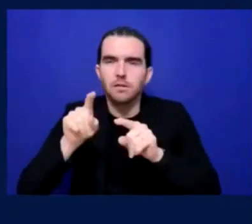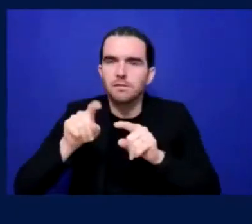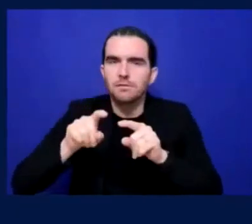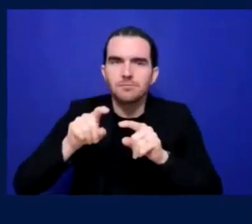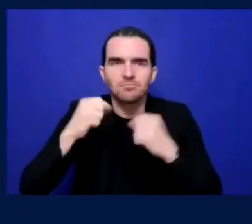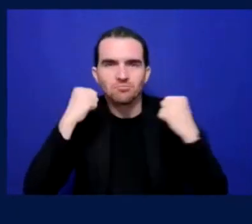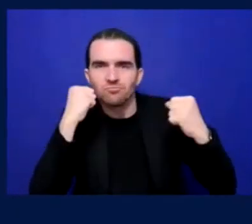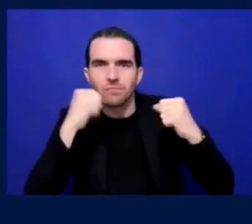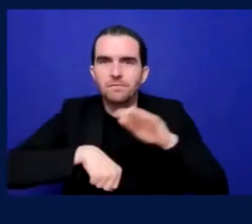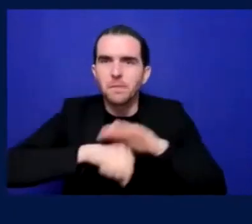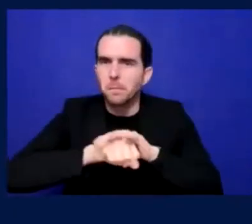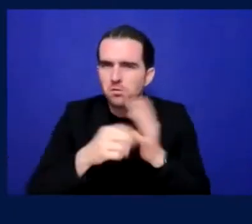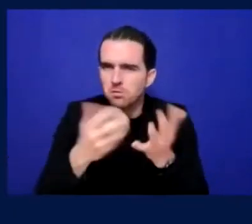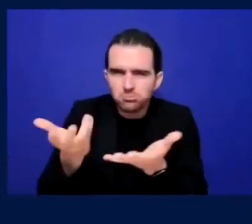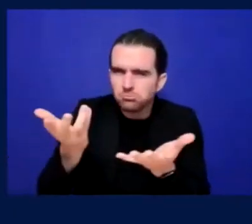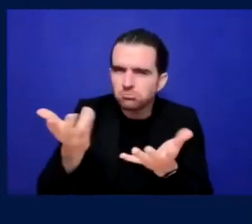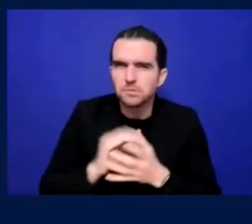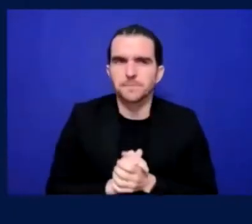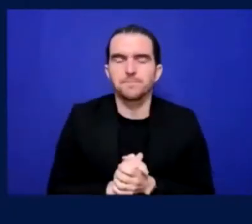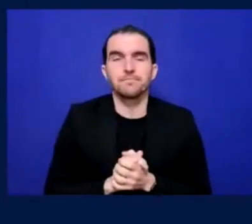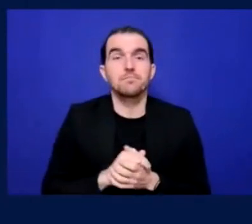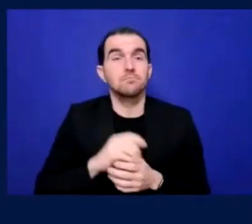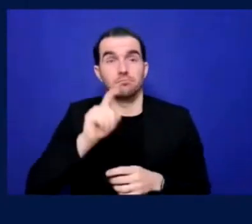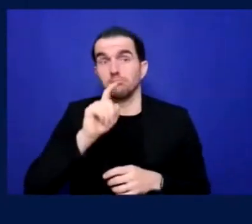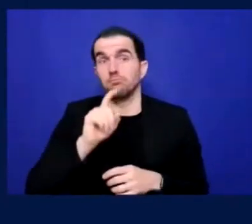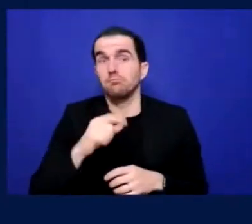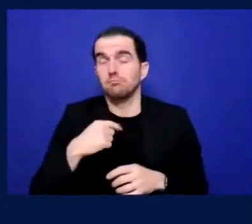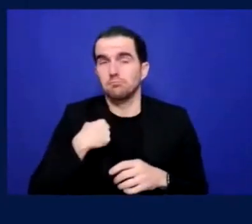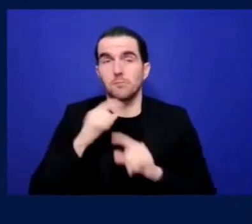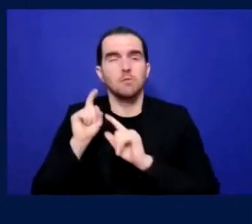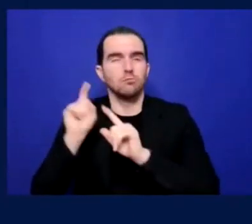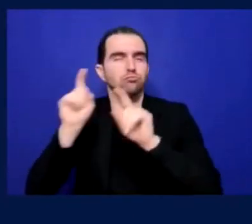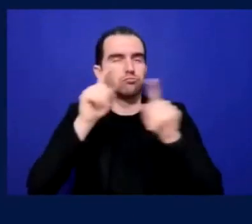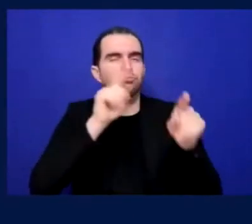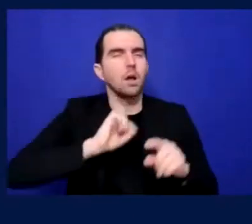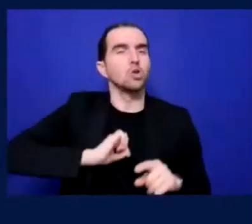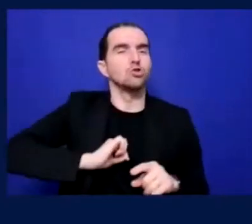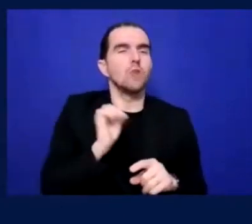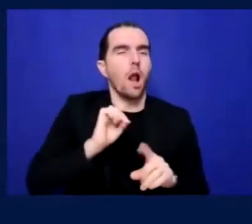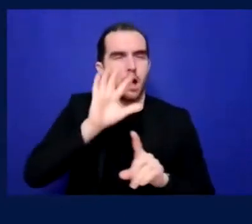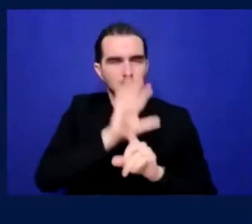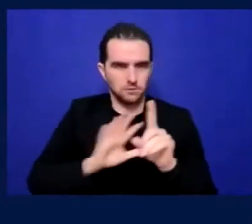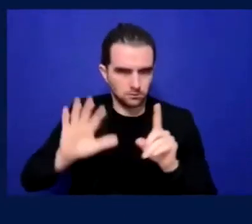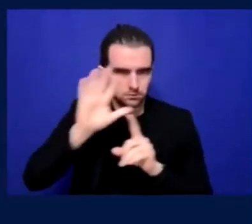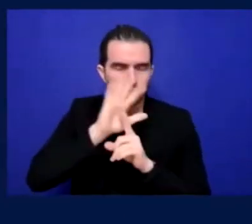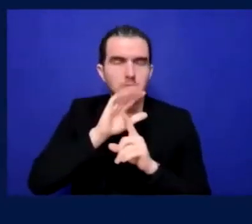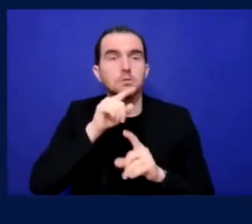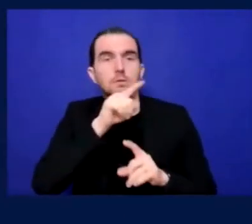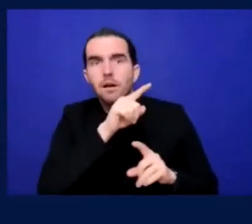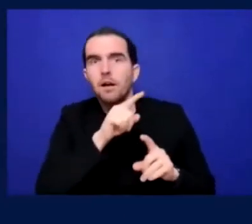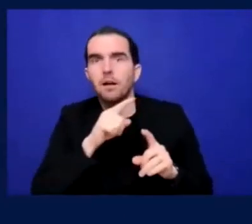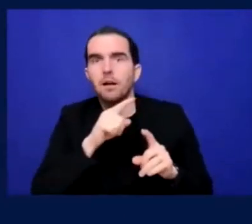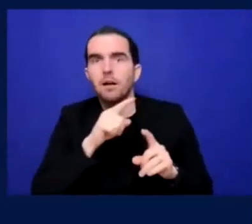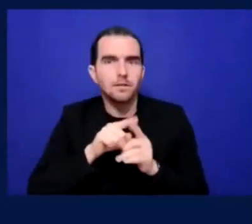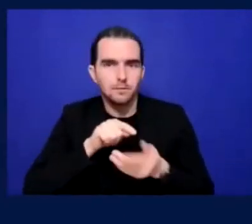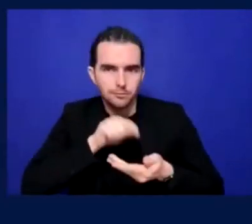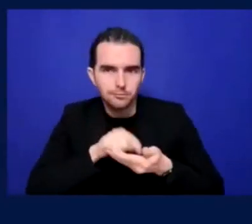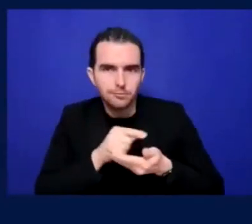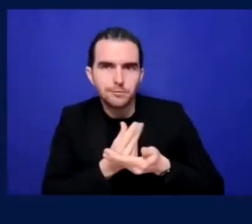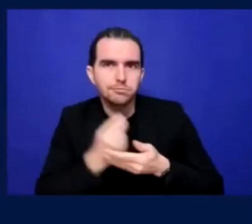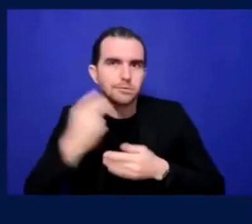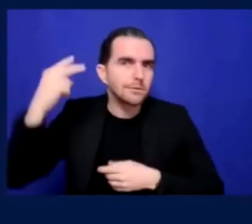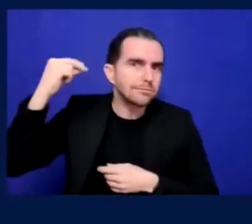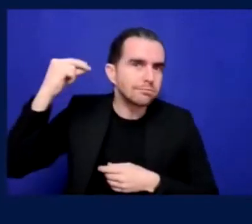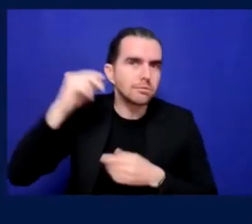hospital radio team. Um, but the majority of clubs have their own sort of commentators who have